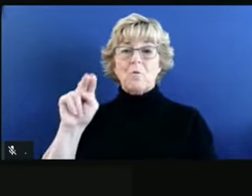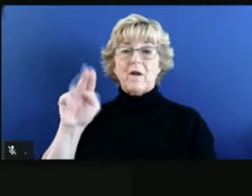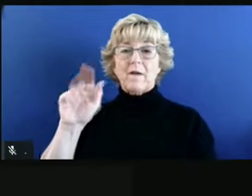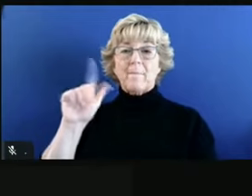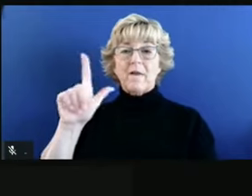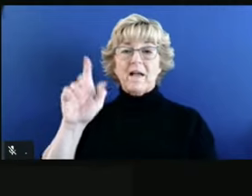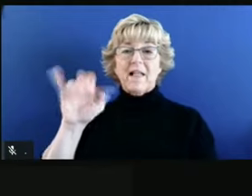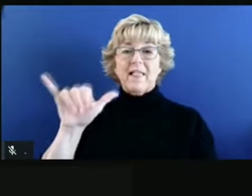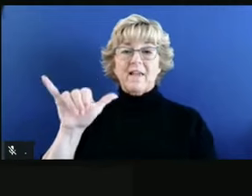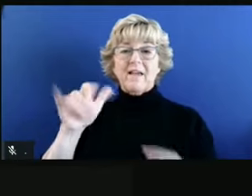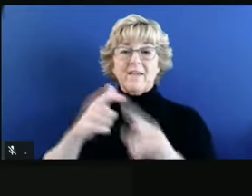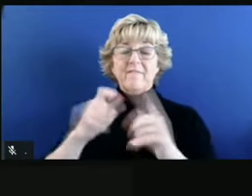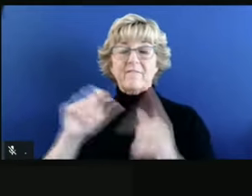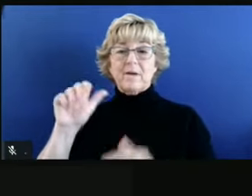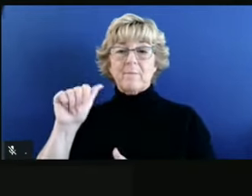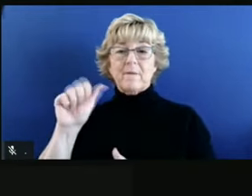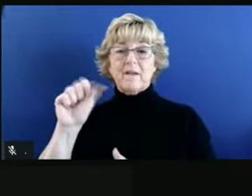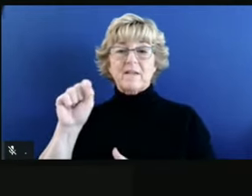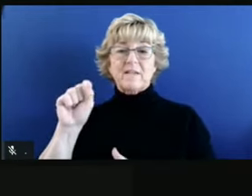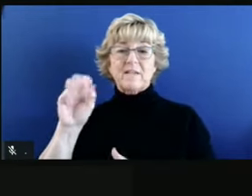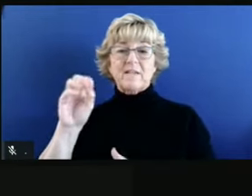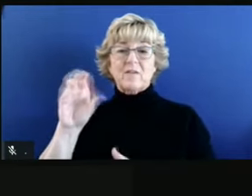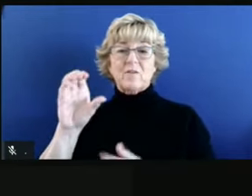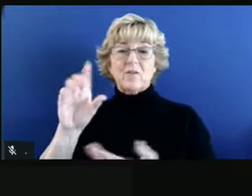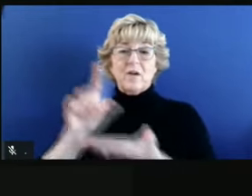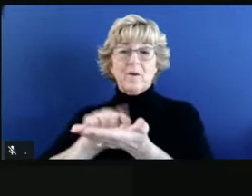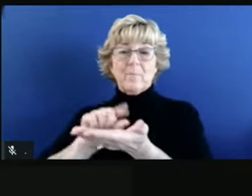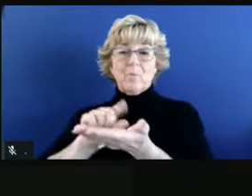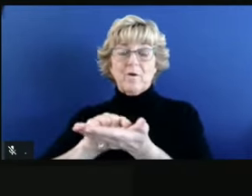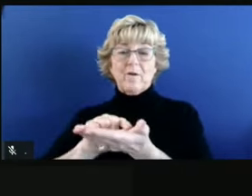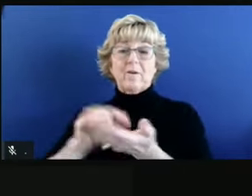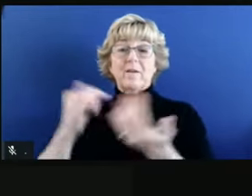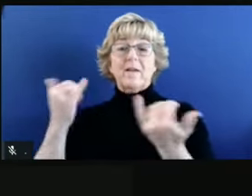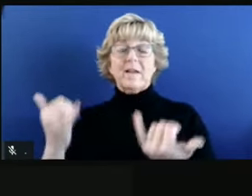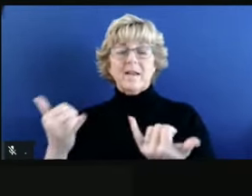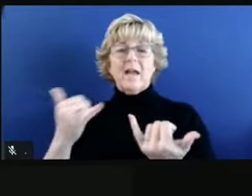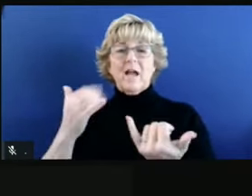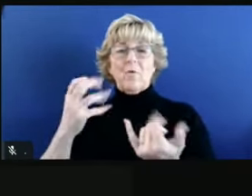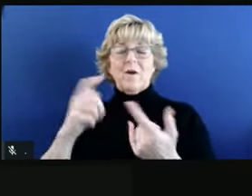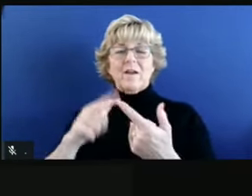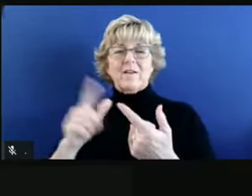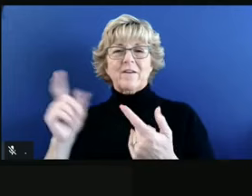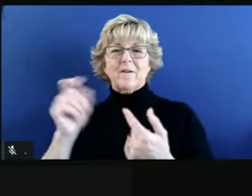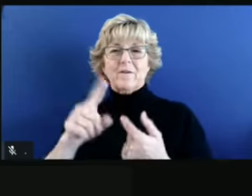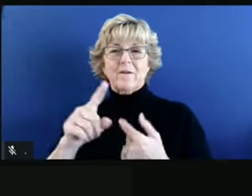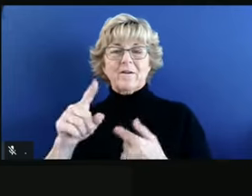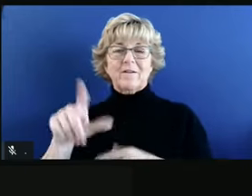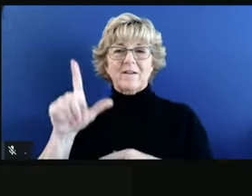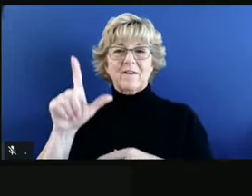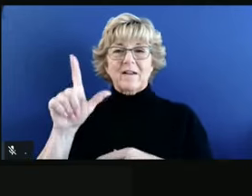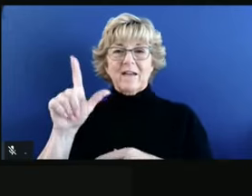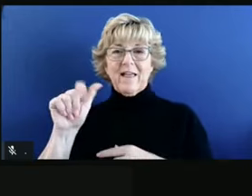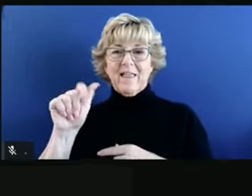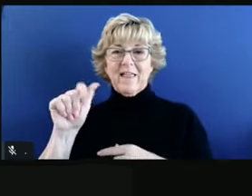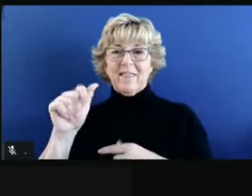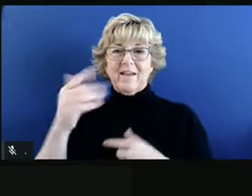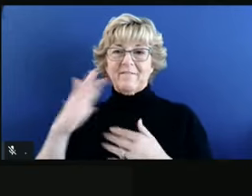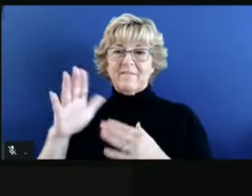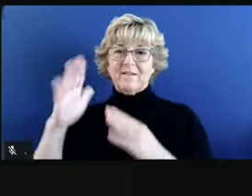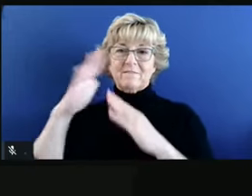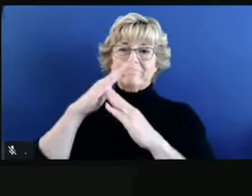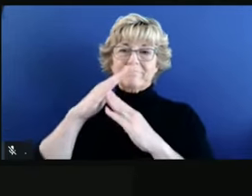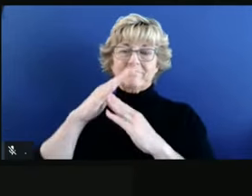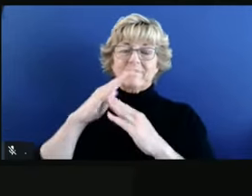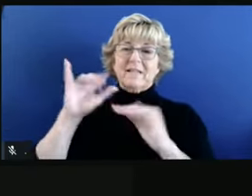Hi, Dr. Galley. Sort of piggybacking on that question, Los Angeles, as you know, exceeded a threshold they had set for issuing a stay-at-home